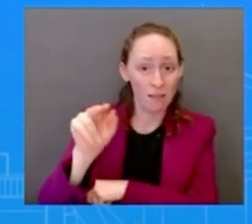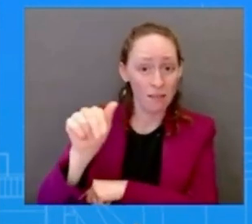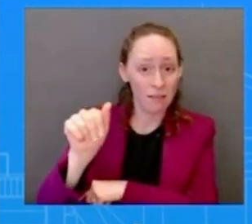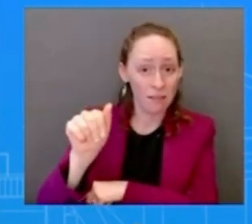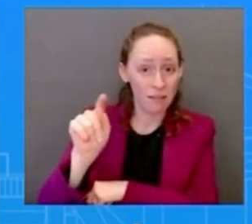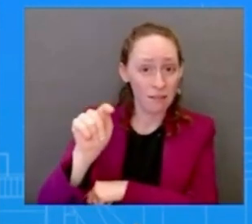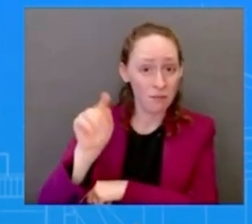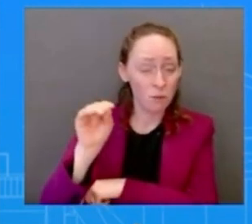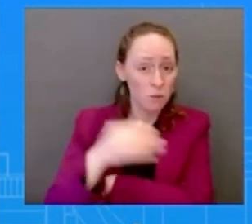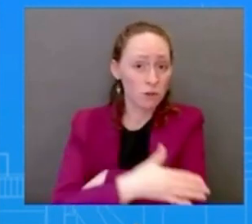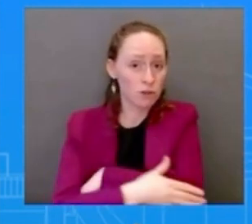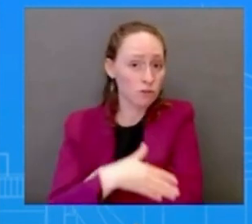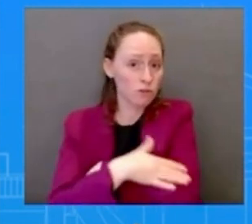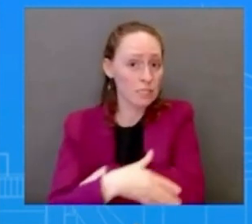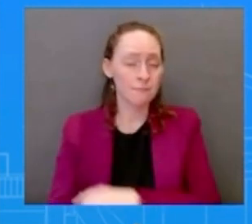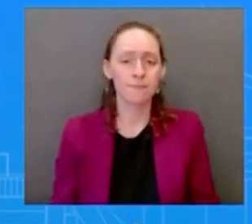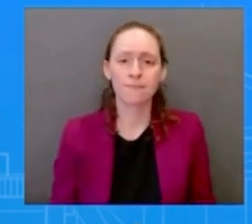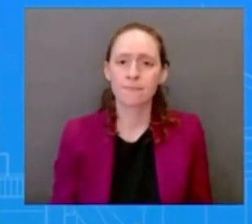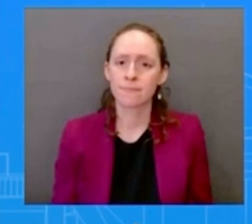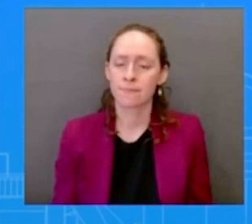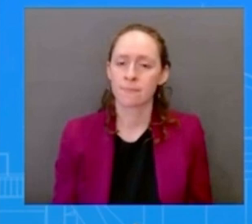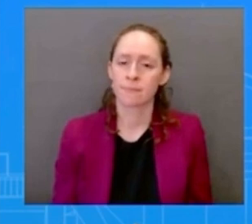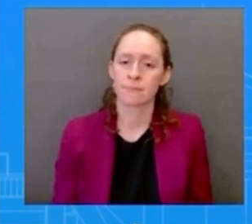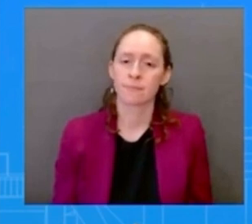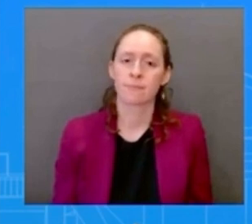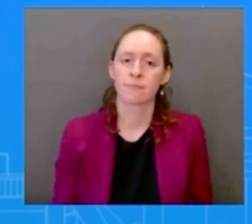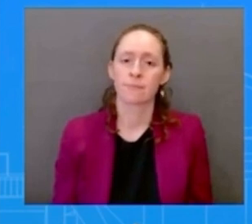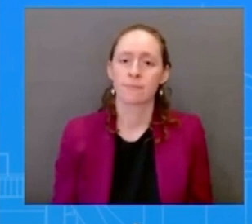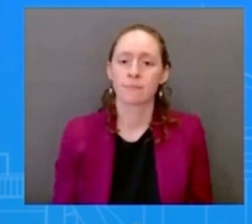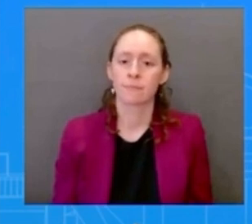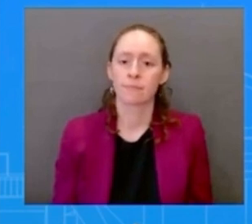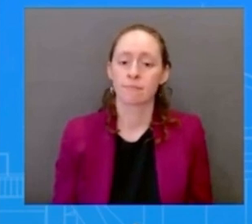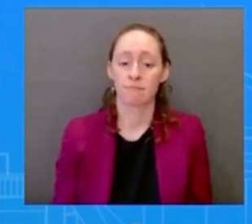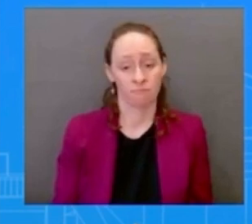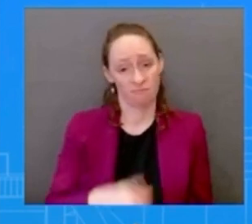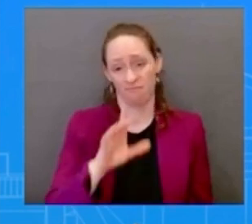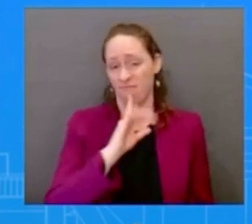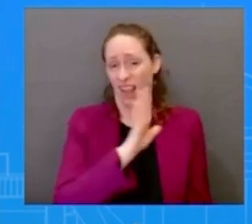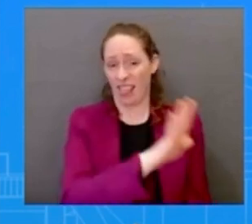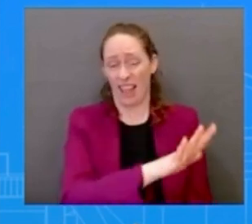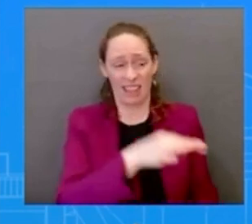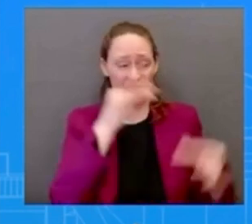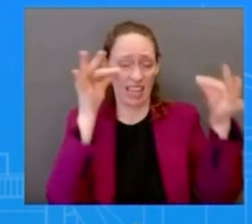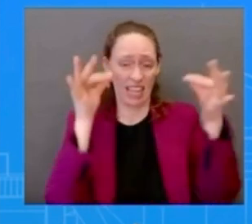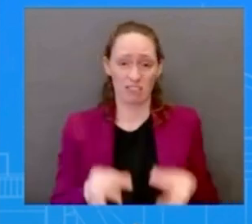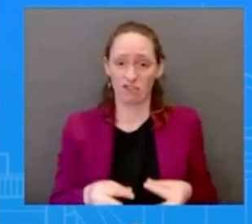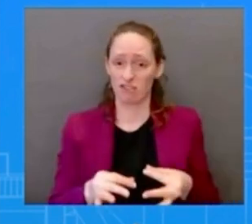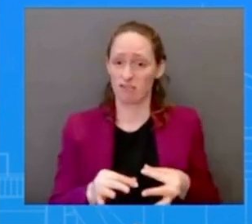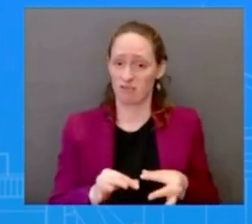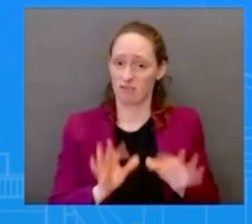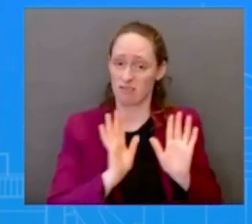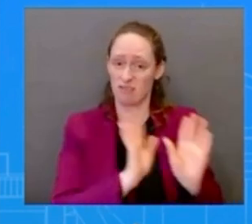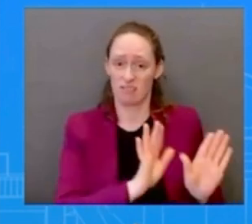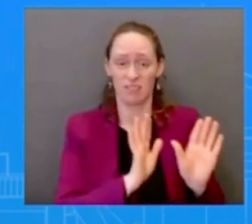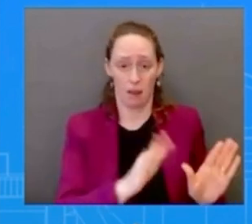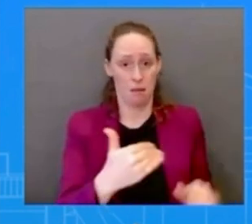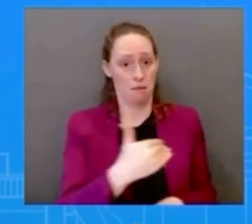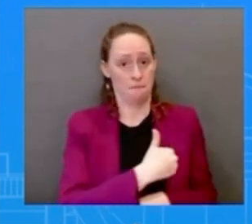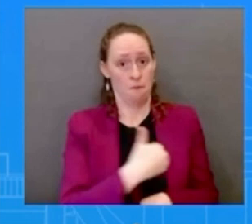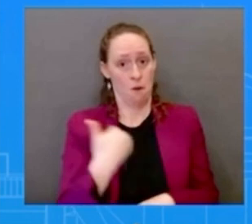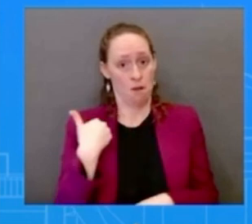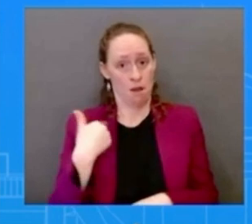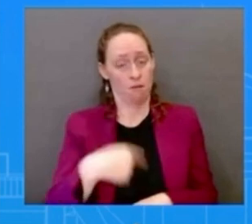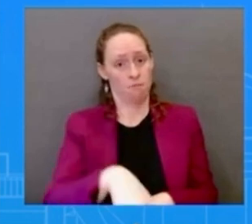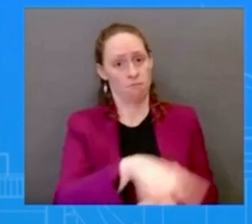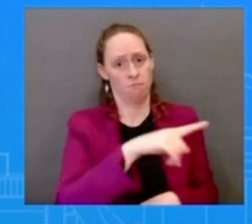a country it's their decision to make poland has been providing as you know a significant amount of security assistance to ukraine as